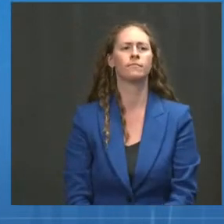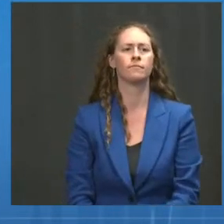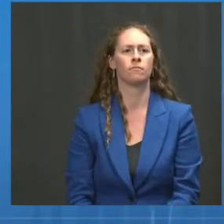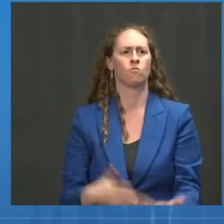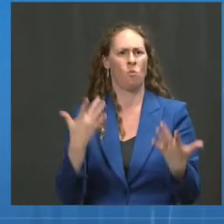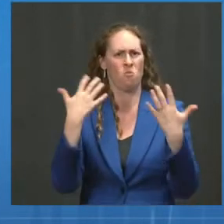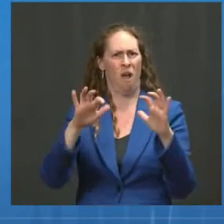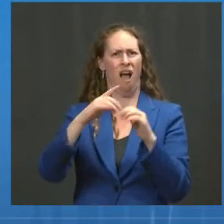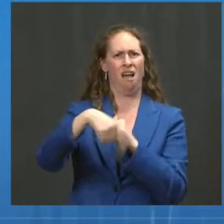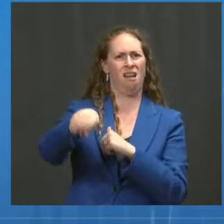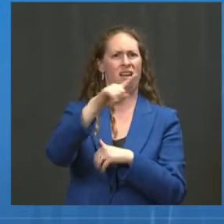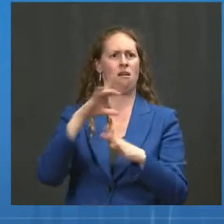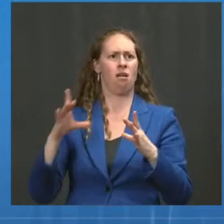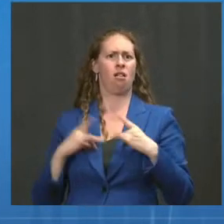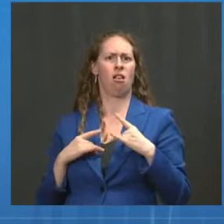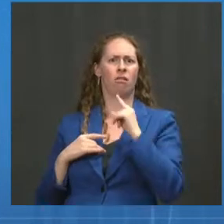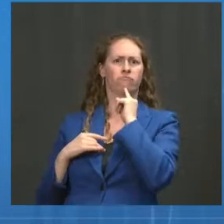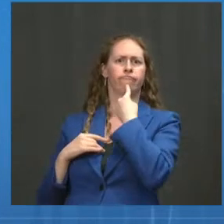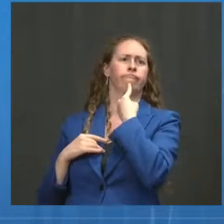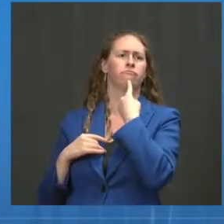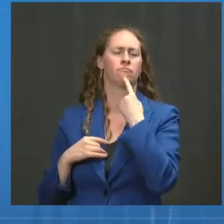protect the country and save the most lives.